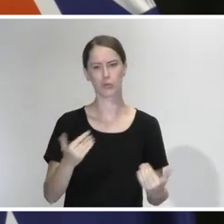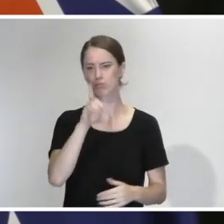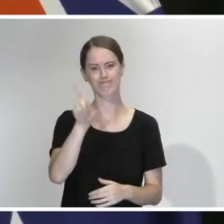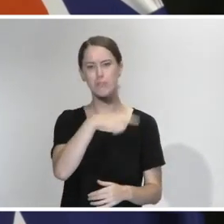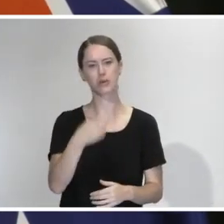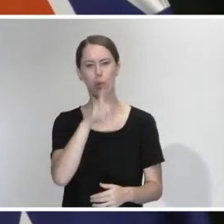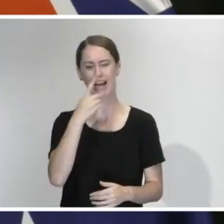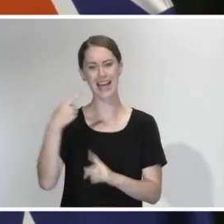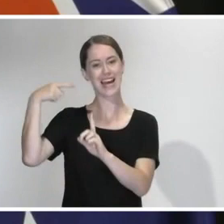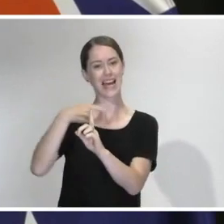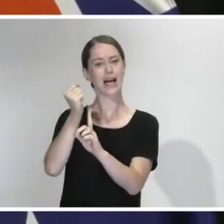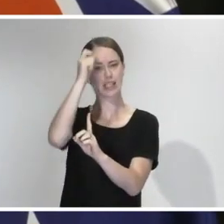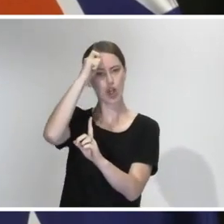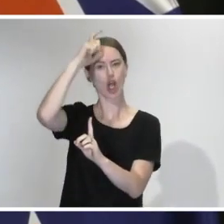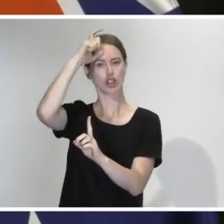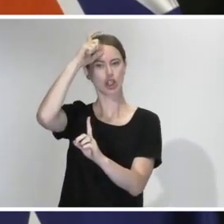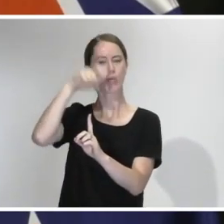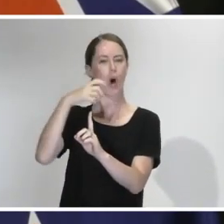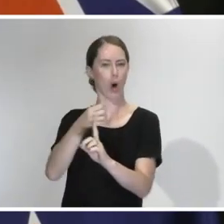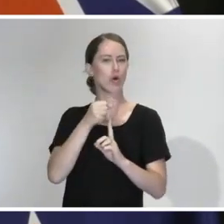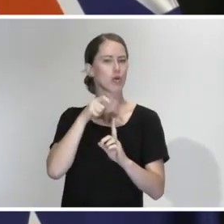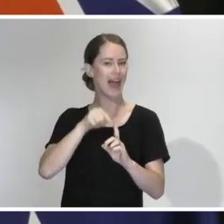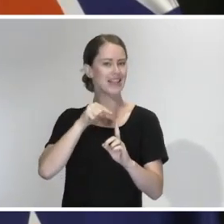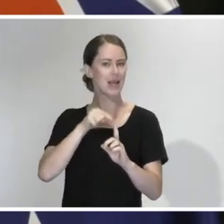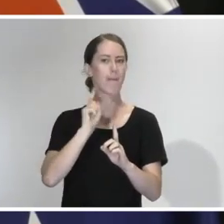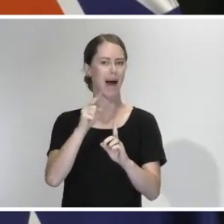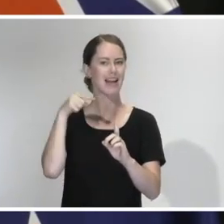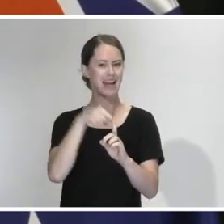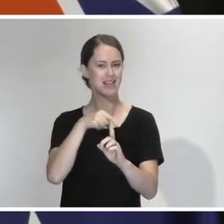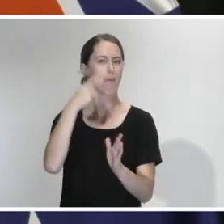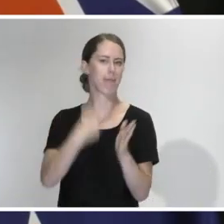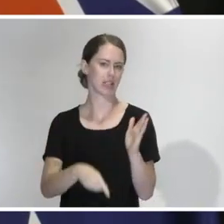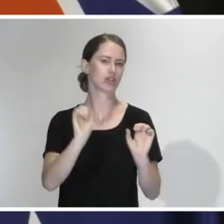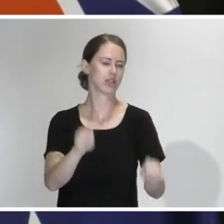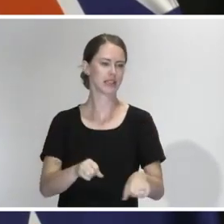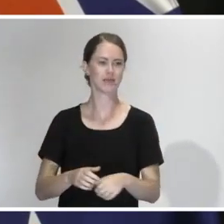this pandemic. He holds that, so we will hold on to that, but he must pay a price.